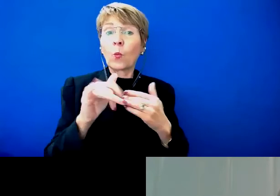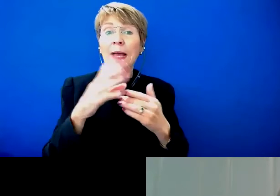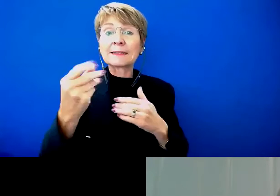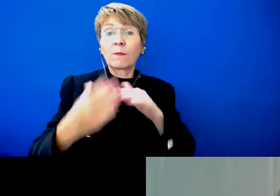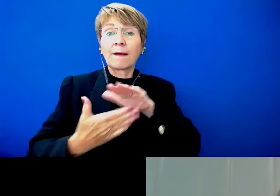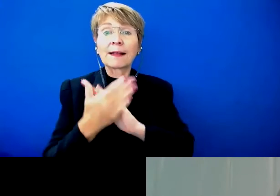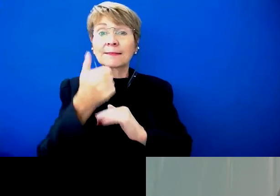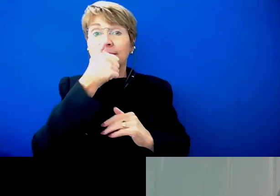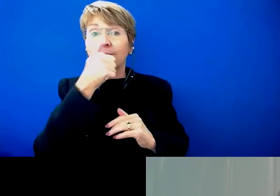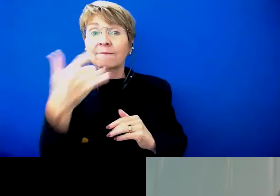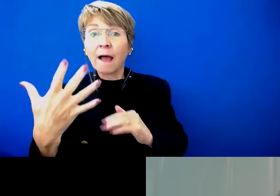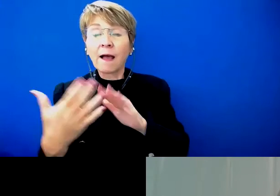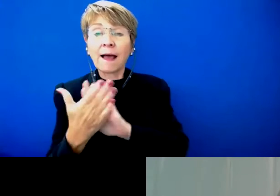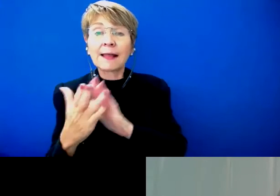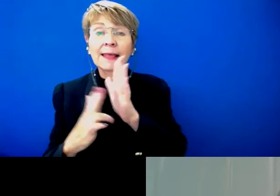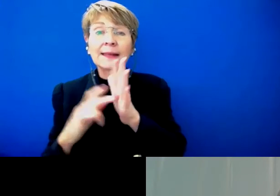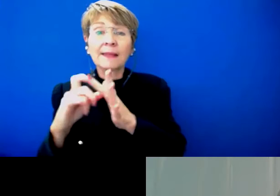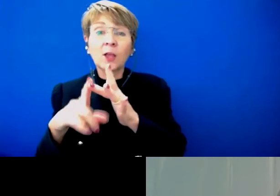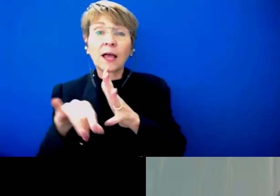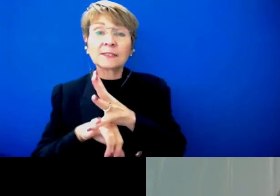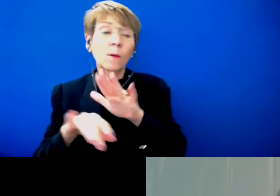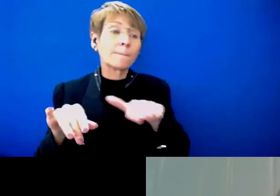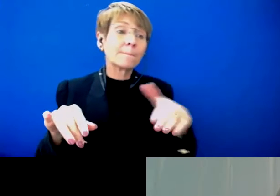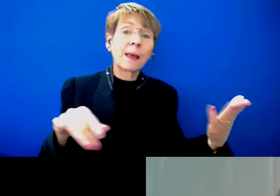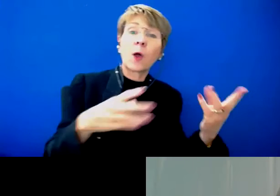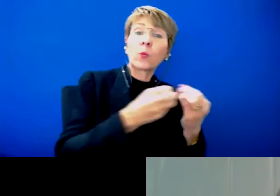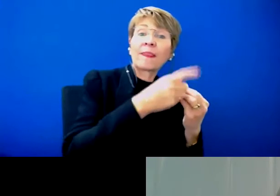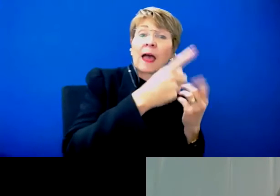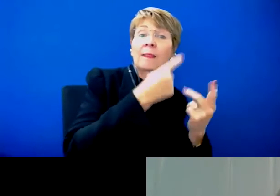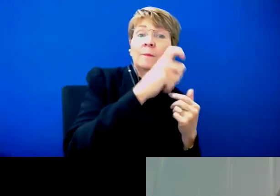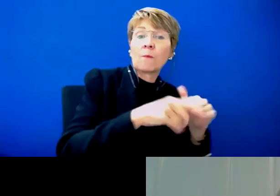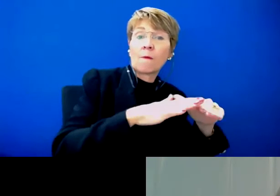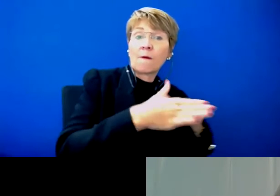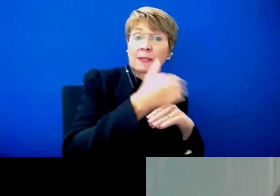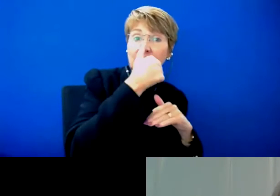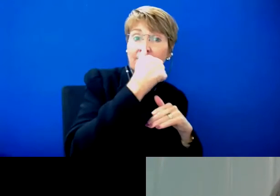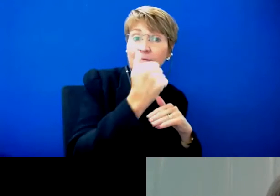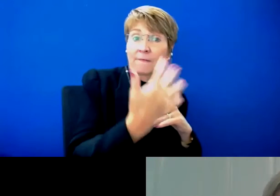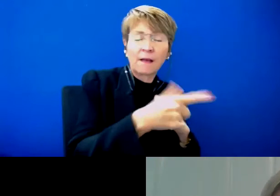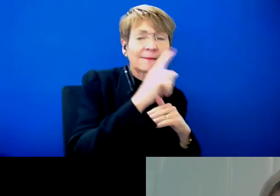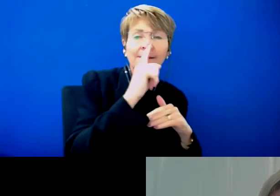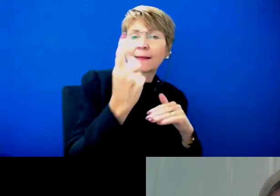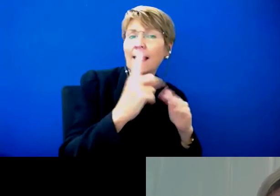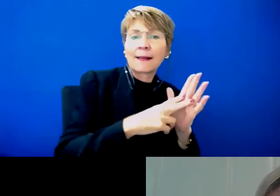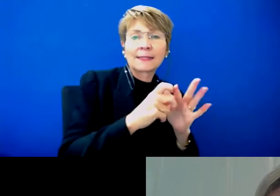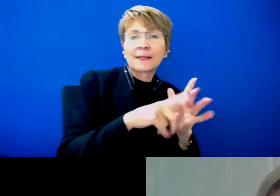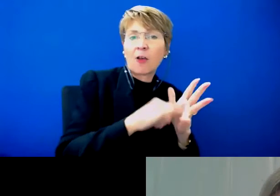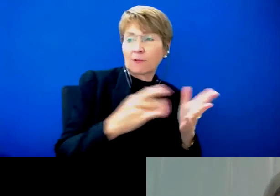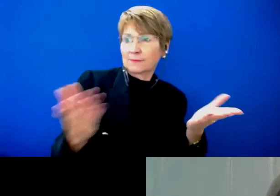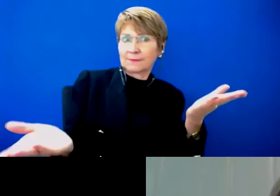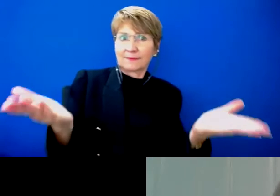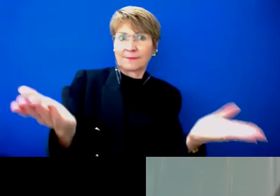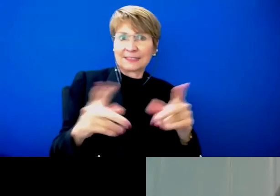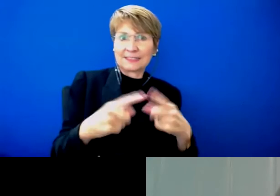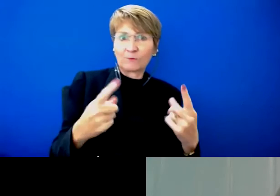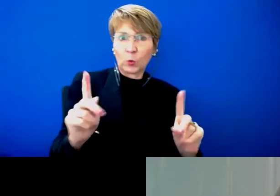NDIS and someone who's over 65 who isn't eligible for the NDIS? Well, just really want to acknowledge the stories